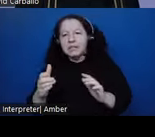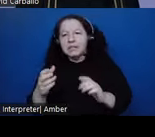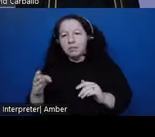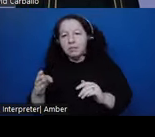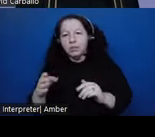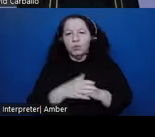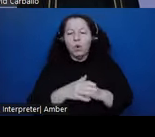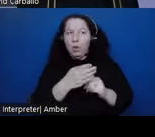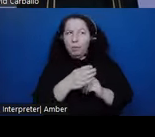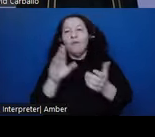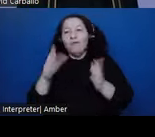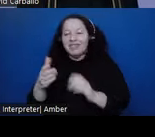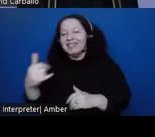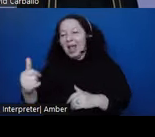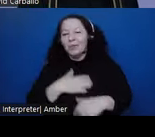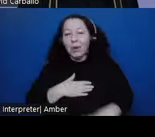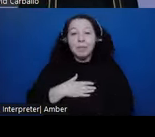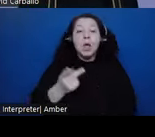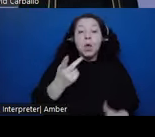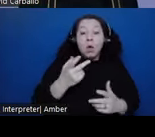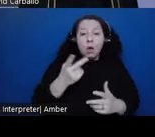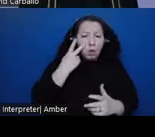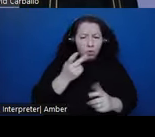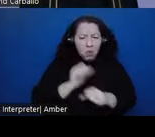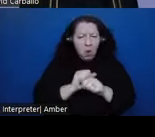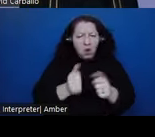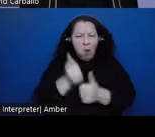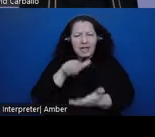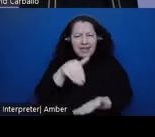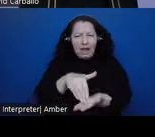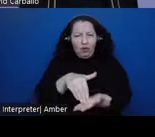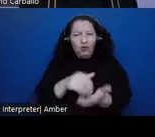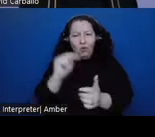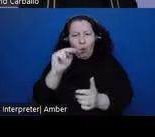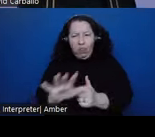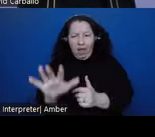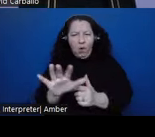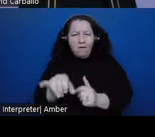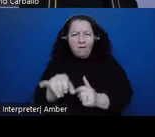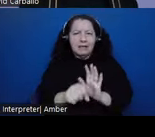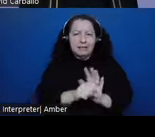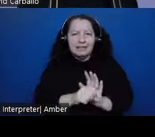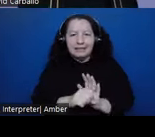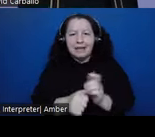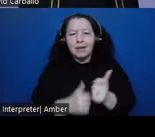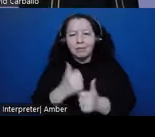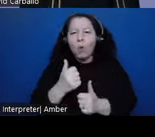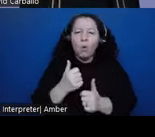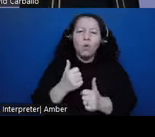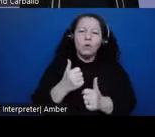We worked primarily in the center and north of the state, and also I should say primarily on earlier periods.